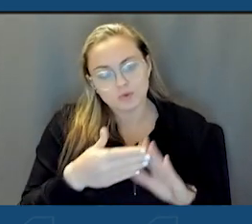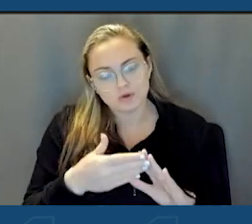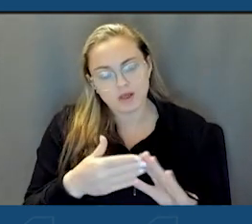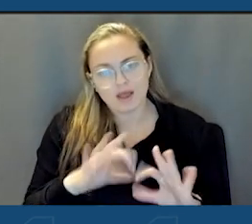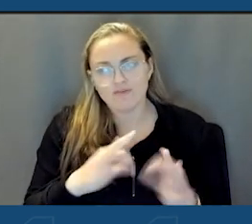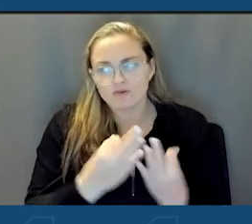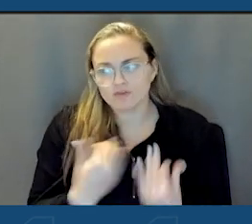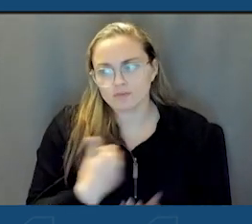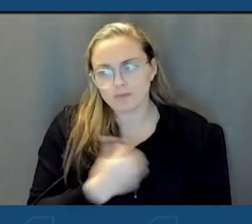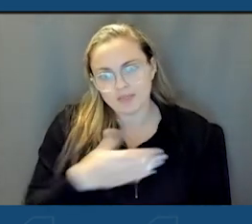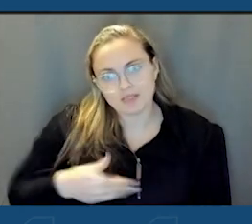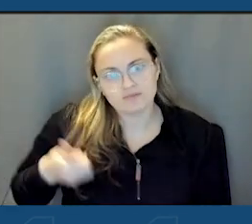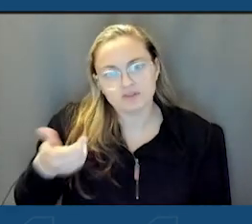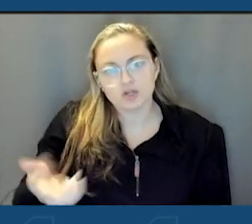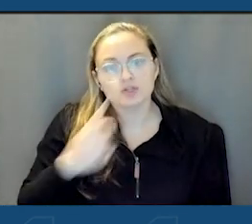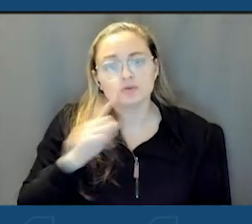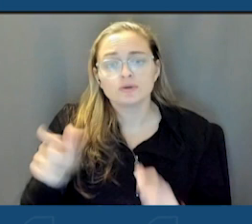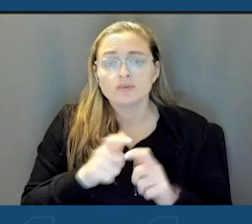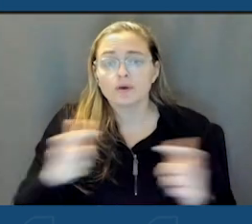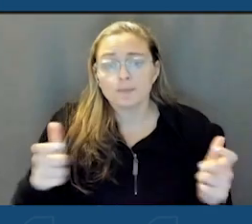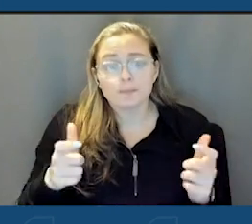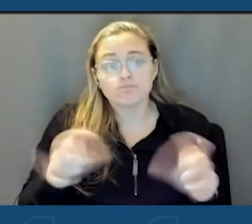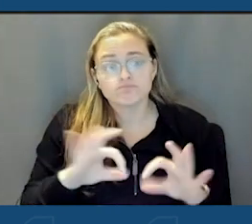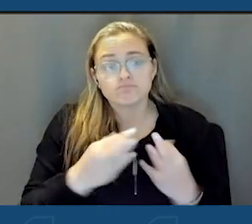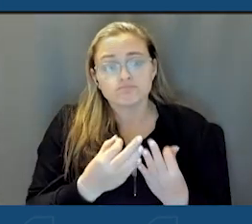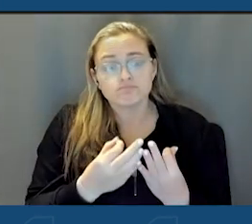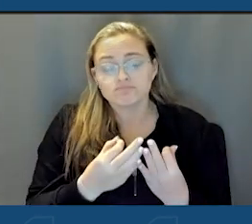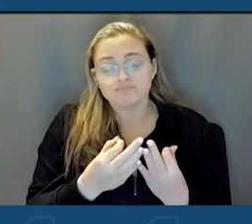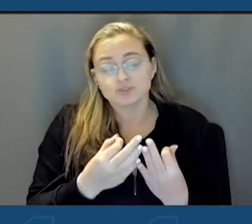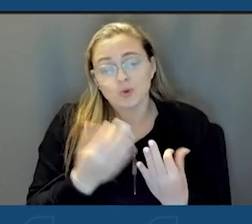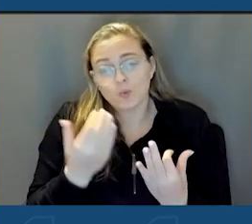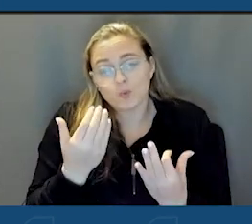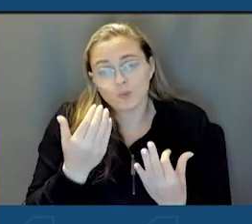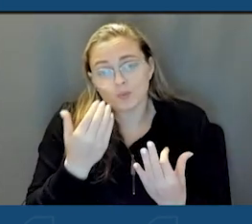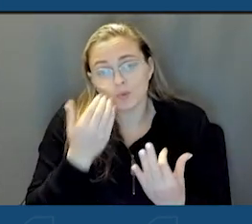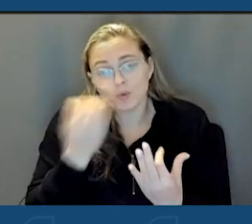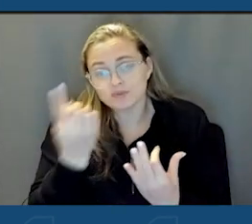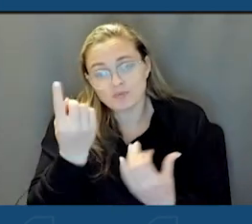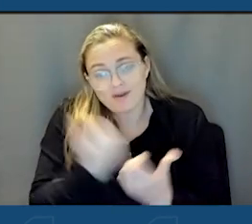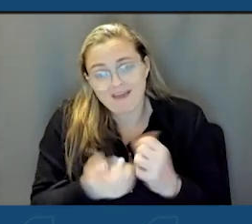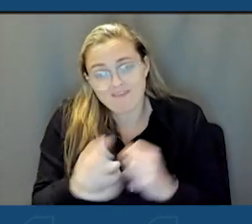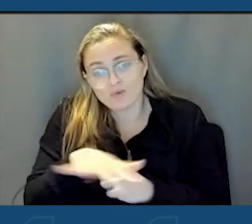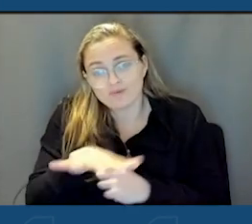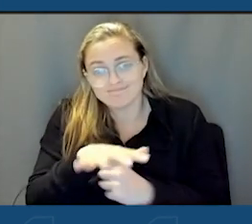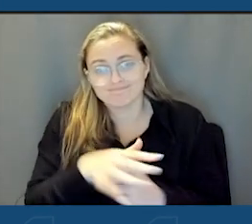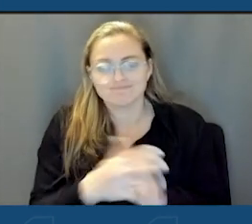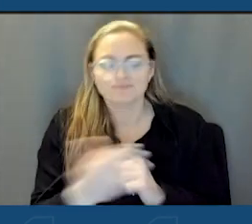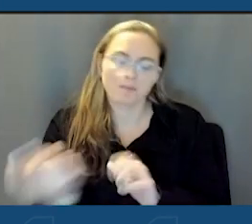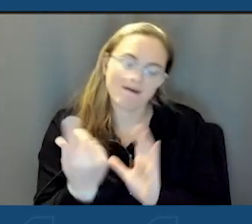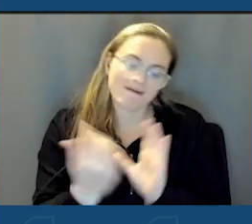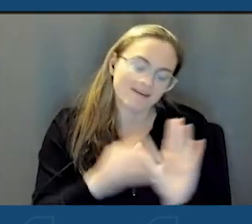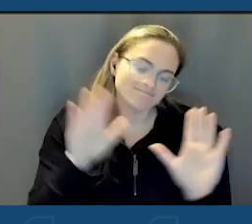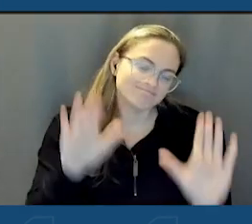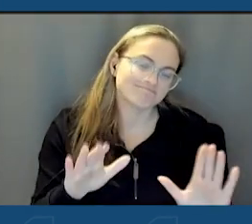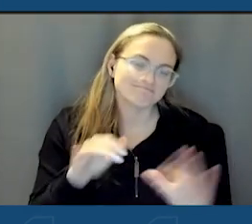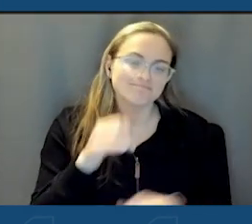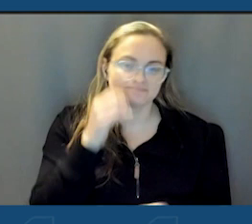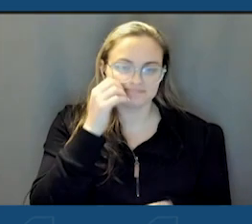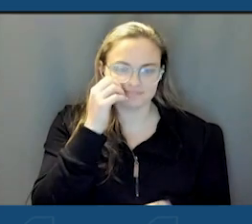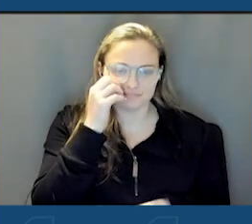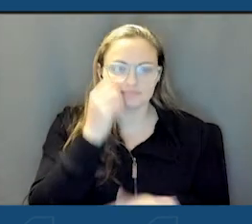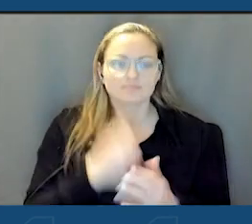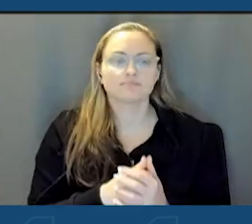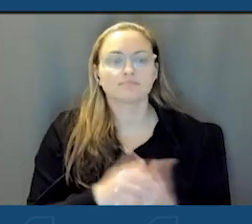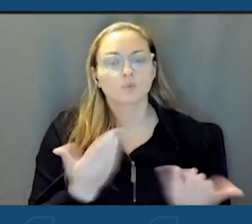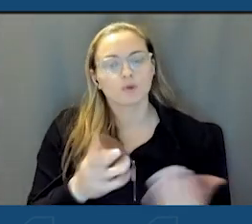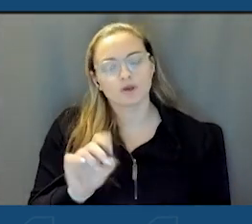Lancaster. So, we have a big enough family. We have somebody everywhere. So, it's great to be back once again. But, you know, we're here in